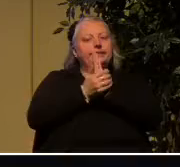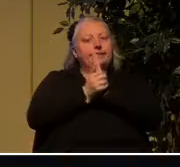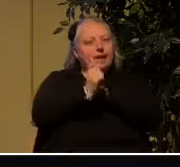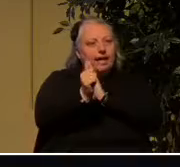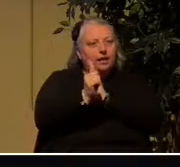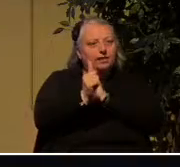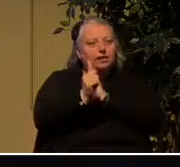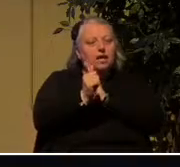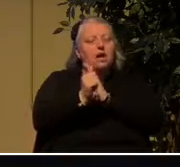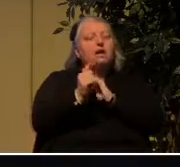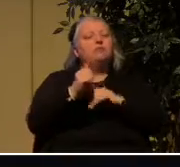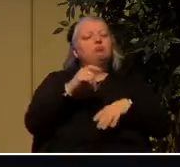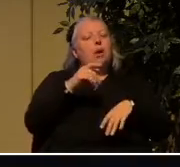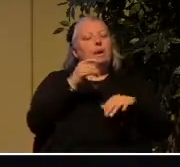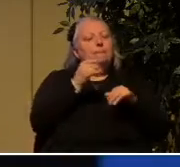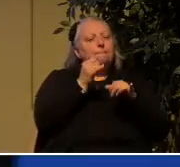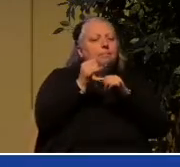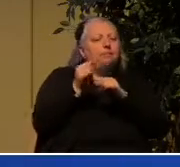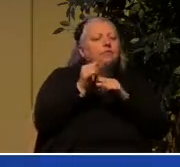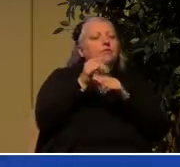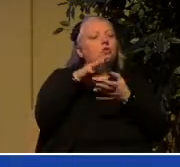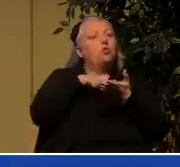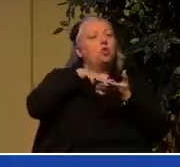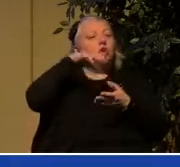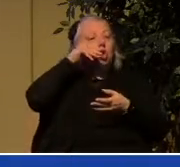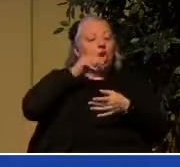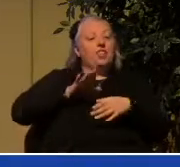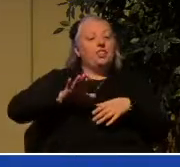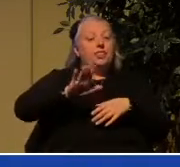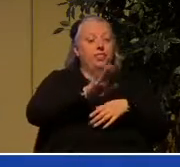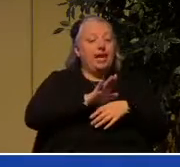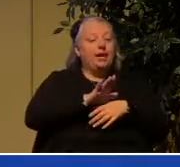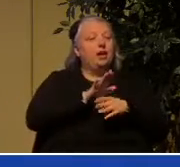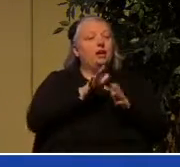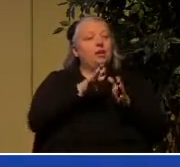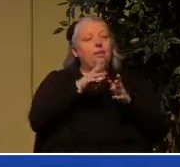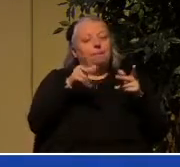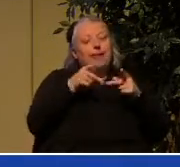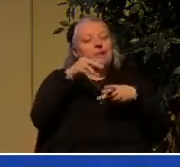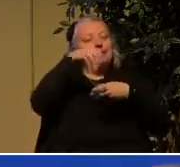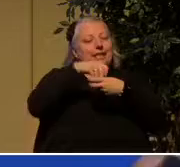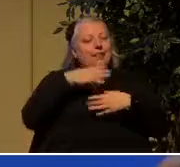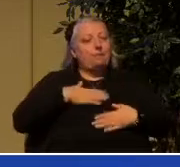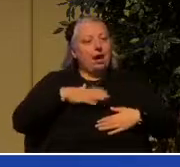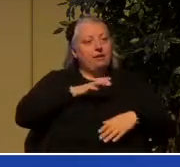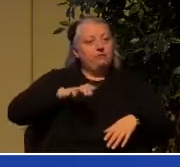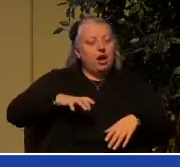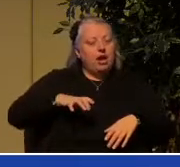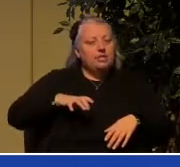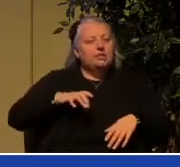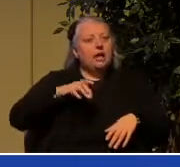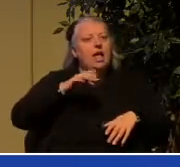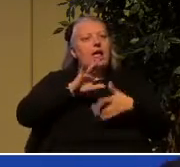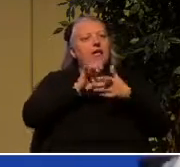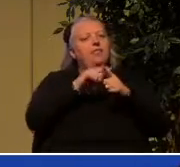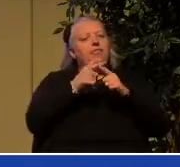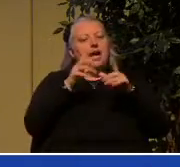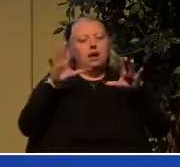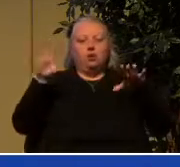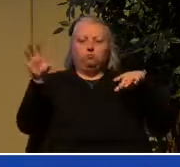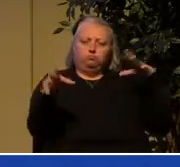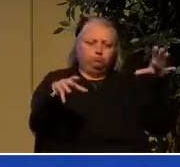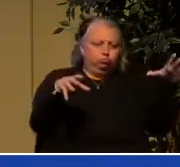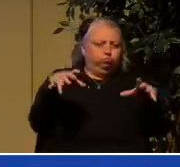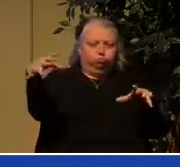place is in the body and together they become the hands and the feet of Jesus wouldn't the world be revolutionized if we